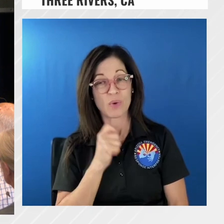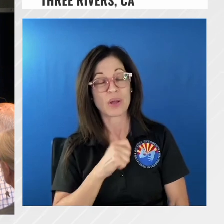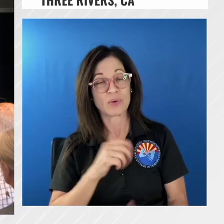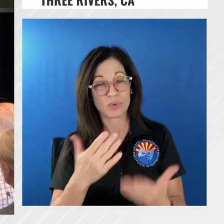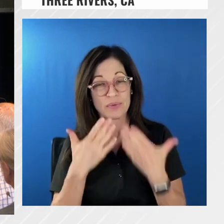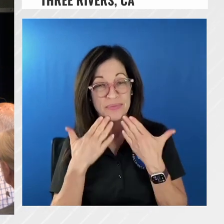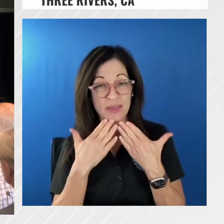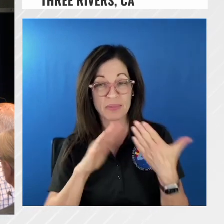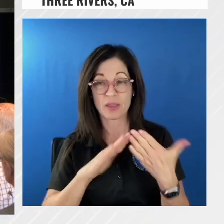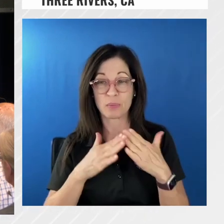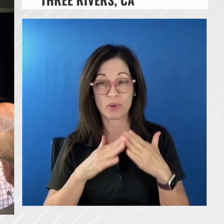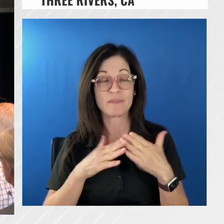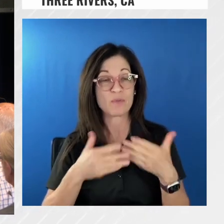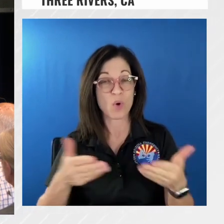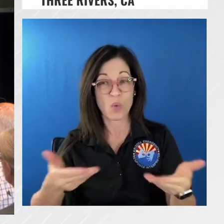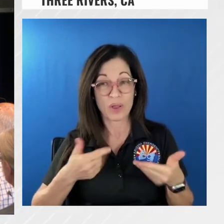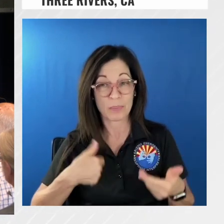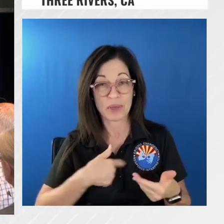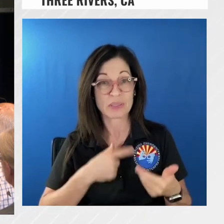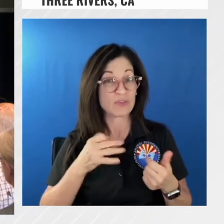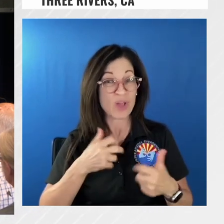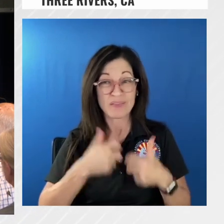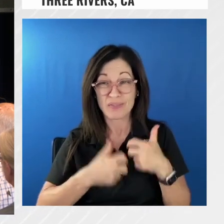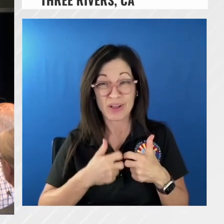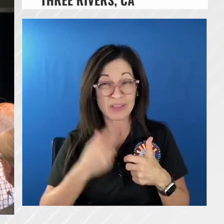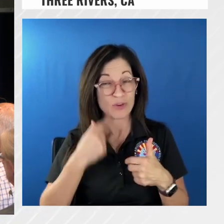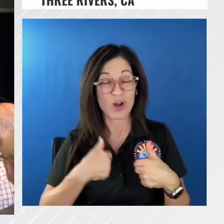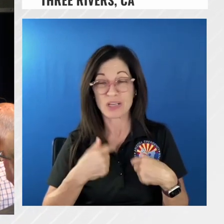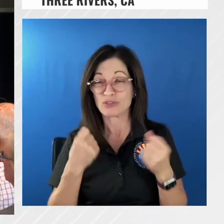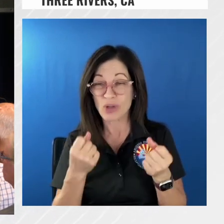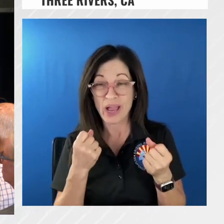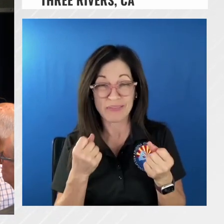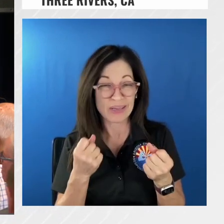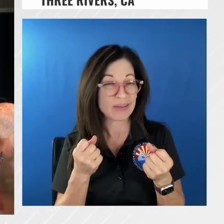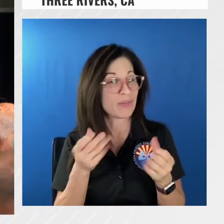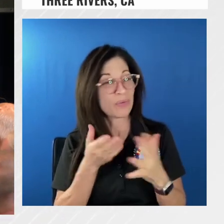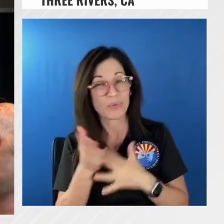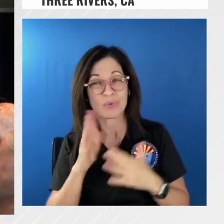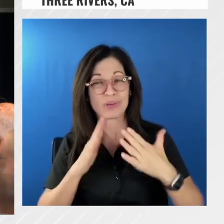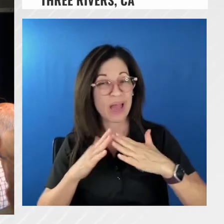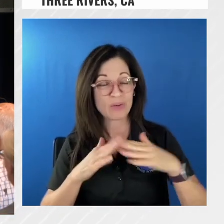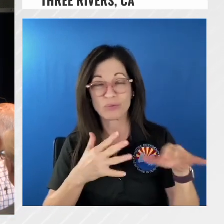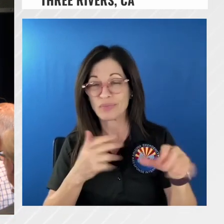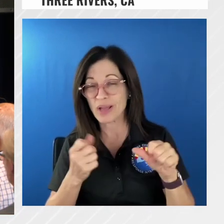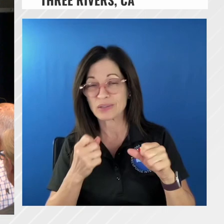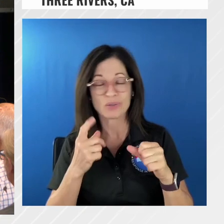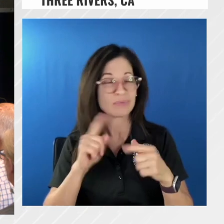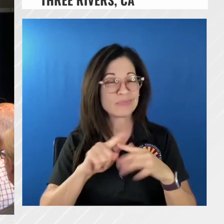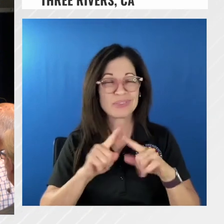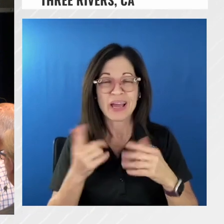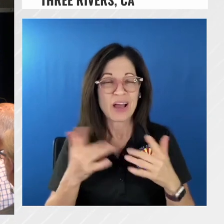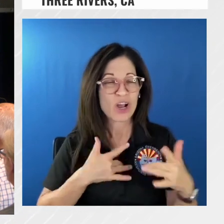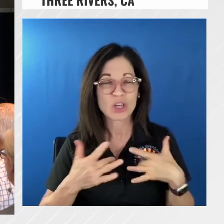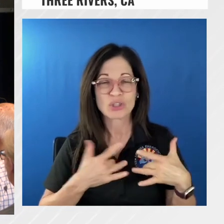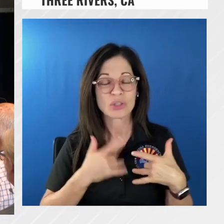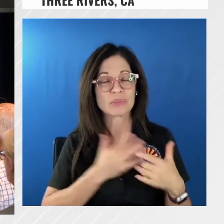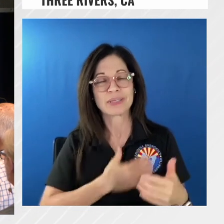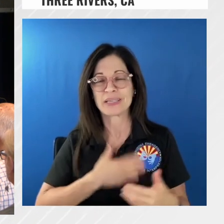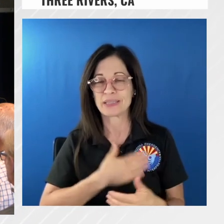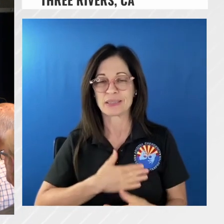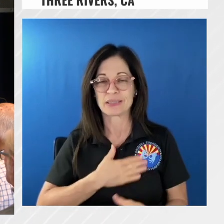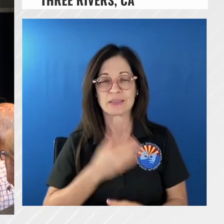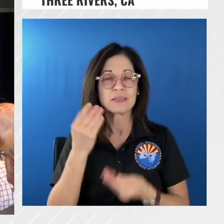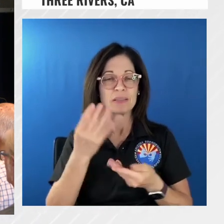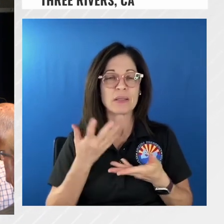and if you guys have any problems with us driving through town too fast you know we are going please let me know please let um